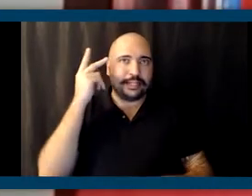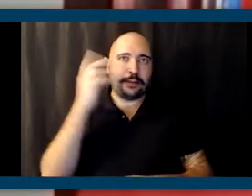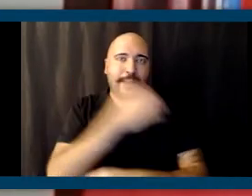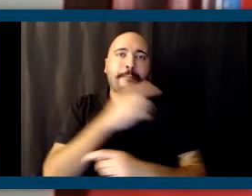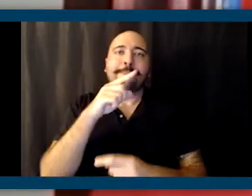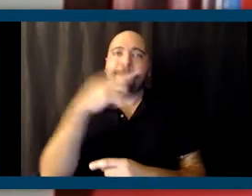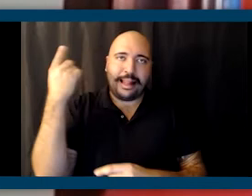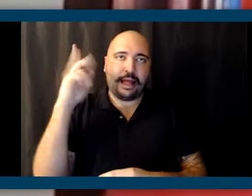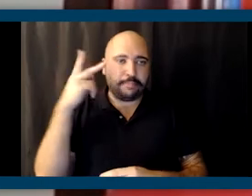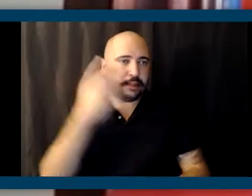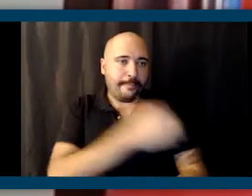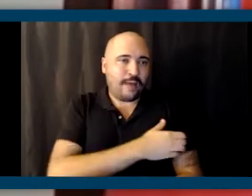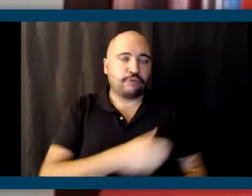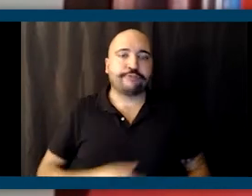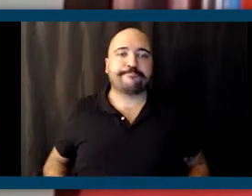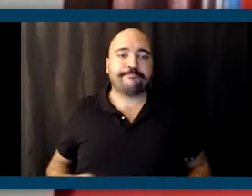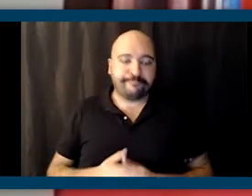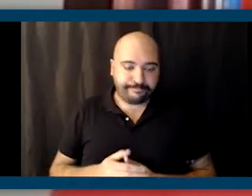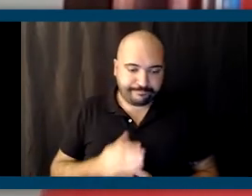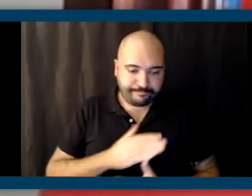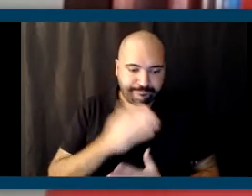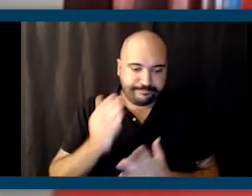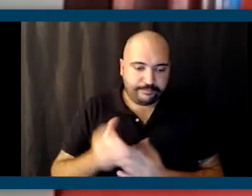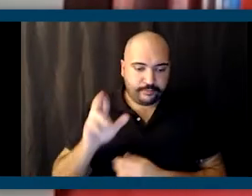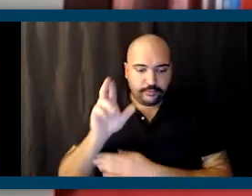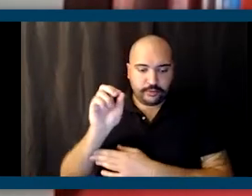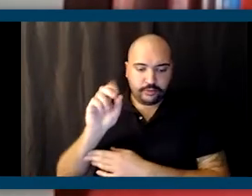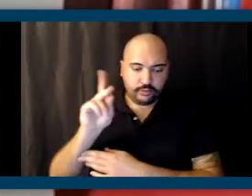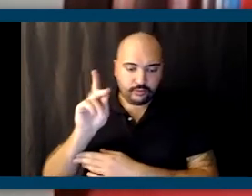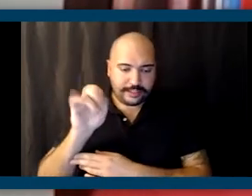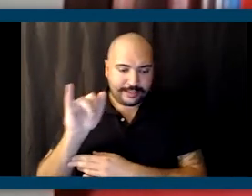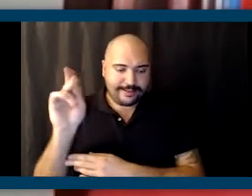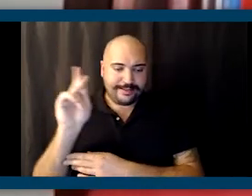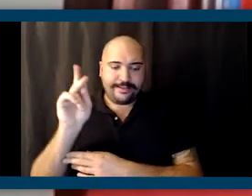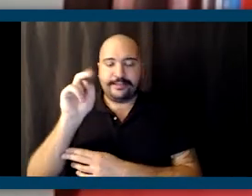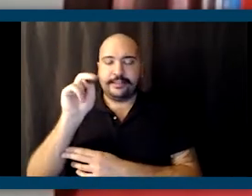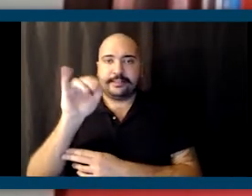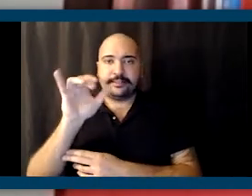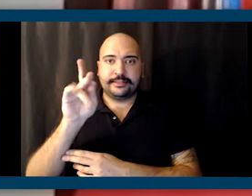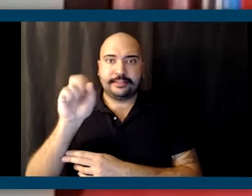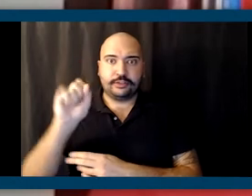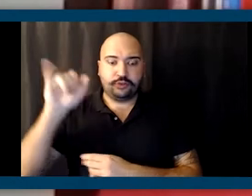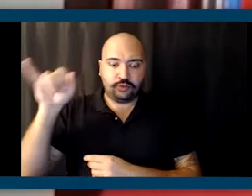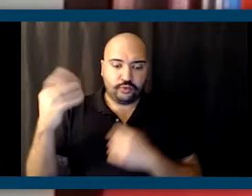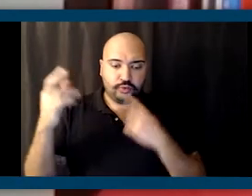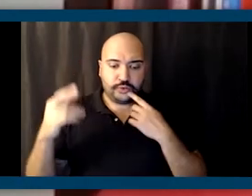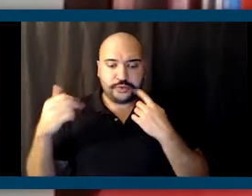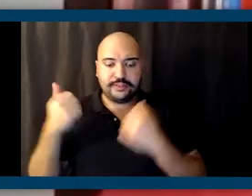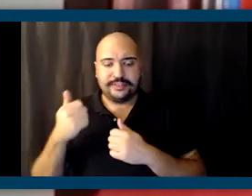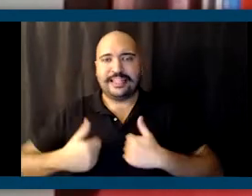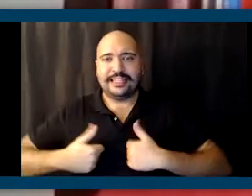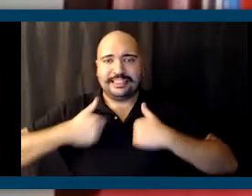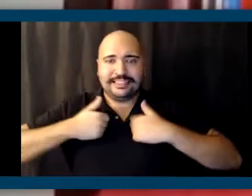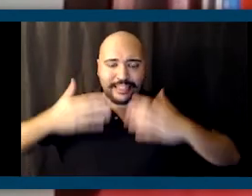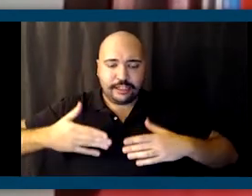much for that. Next, we have a Rodney K. Nickens, Jr., who is the tenant representative on the